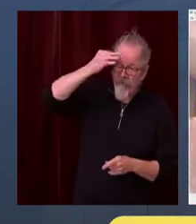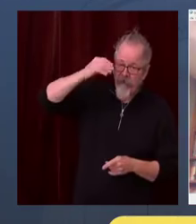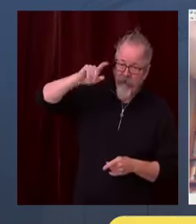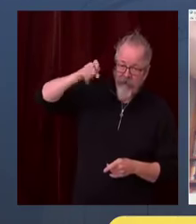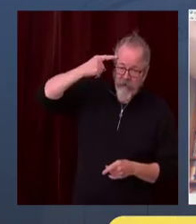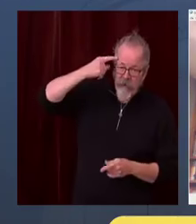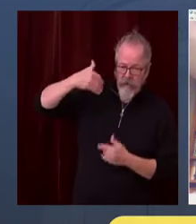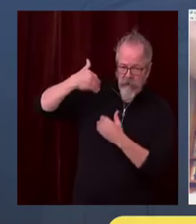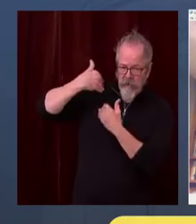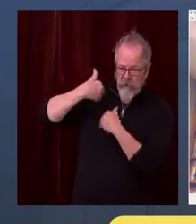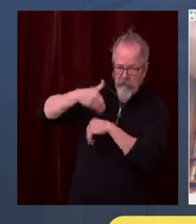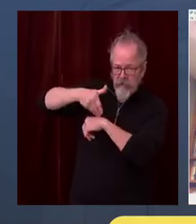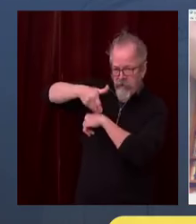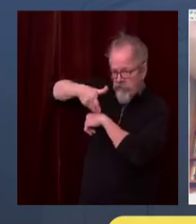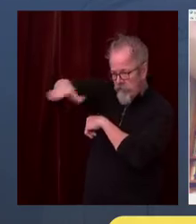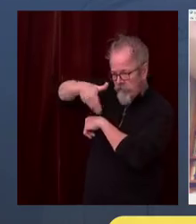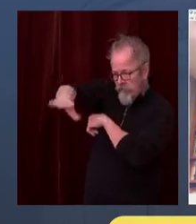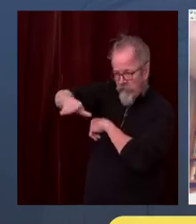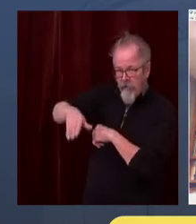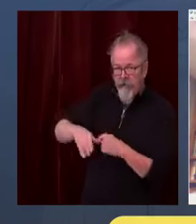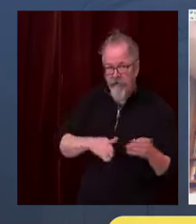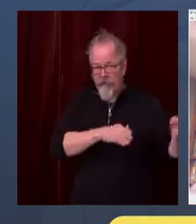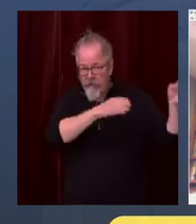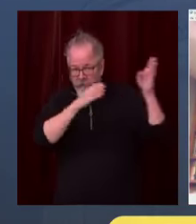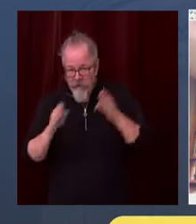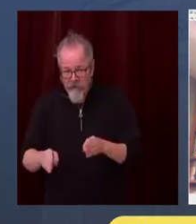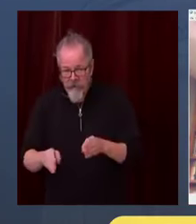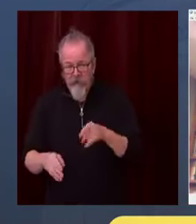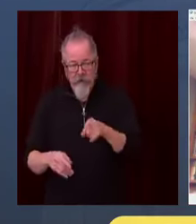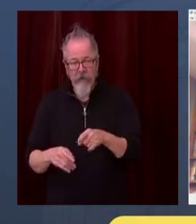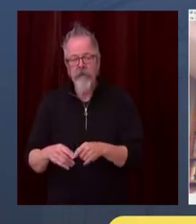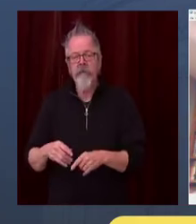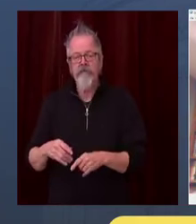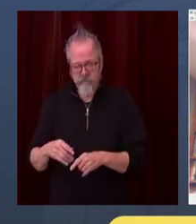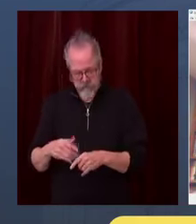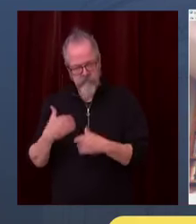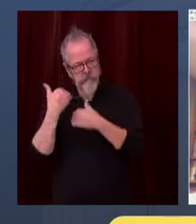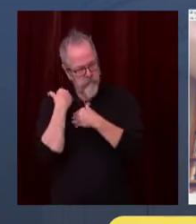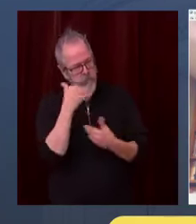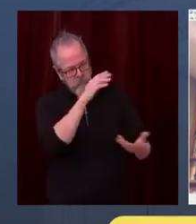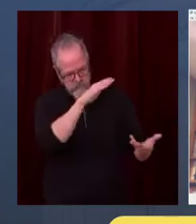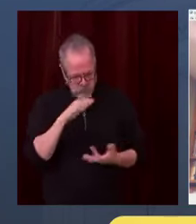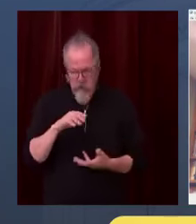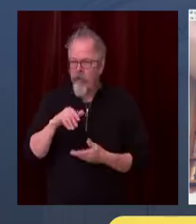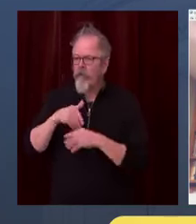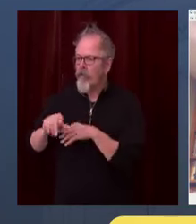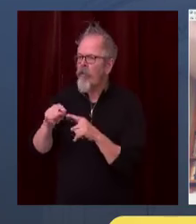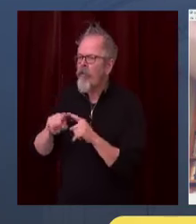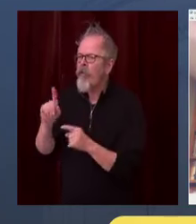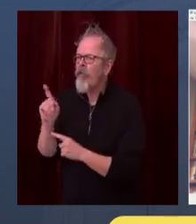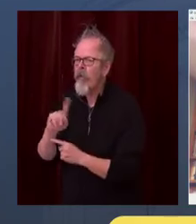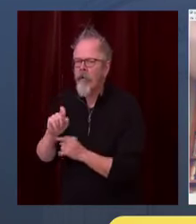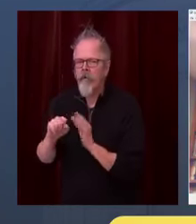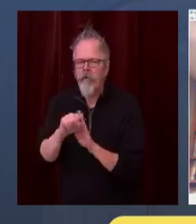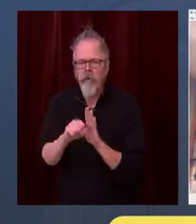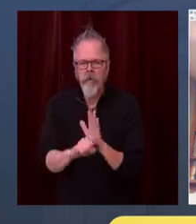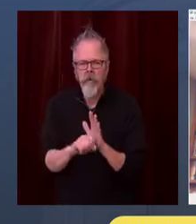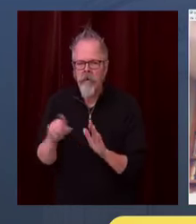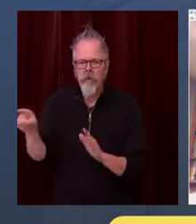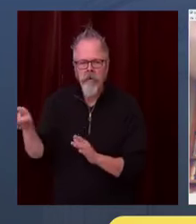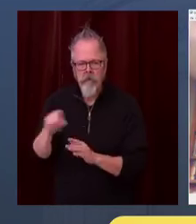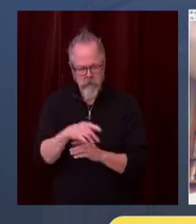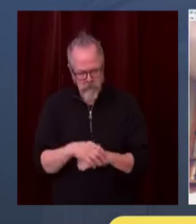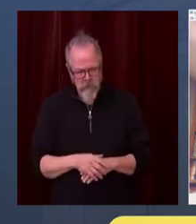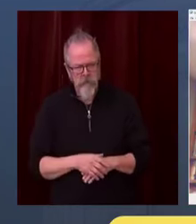receiving a bunch of vaccine here in the some state storage and then allocating it out and